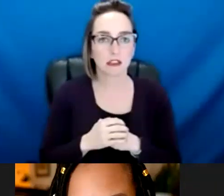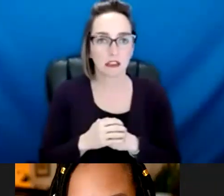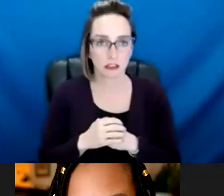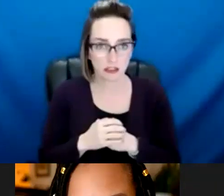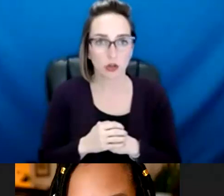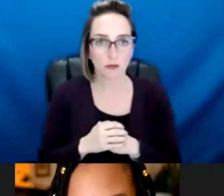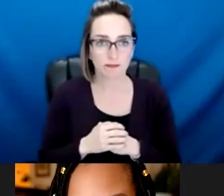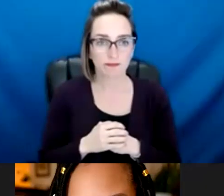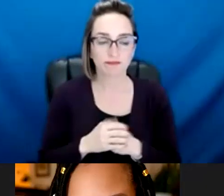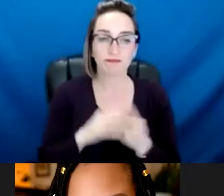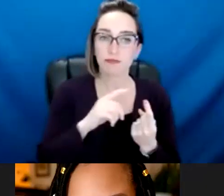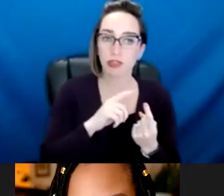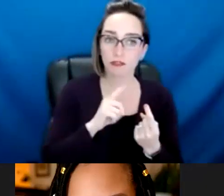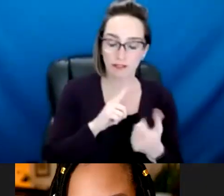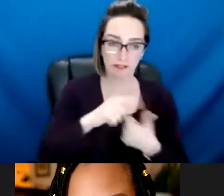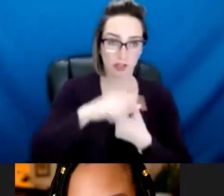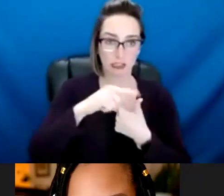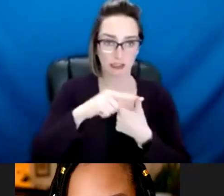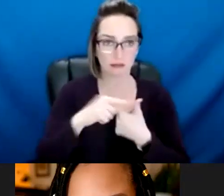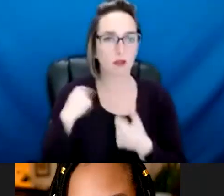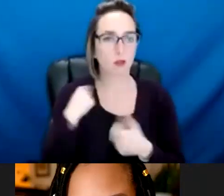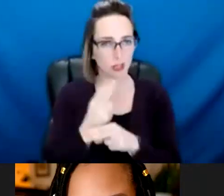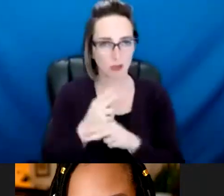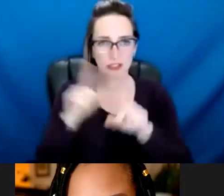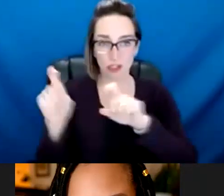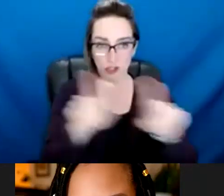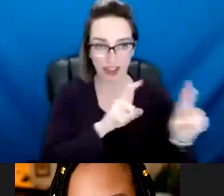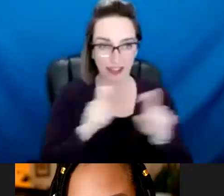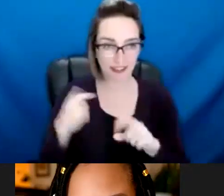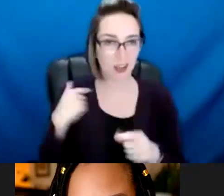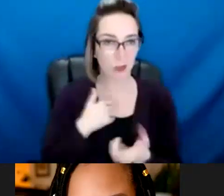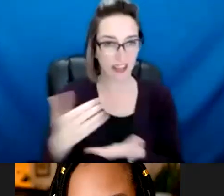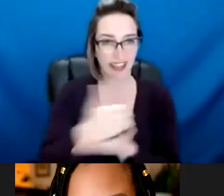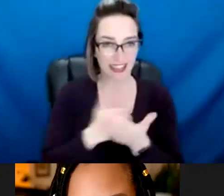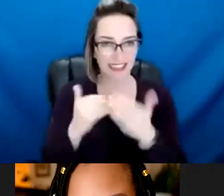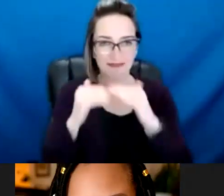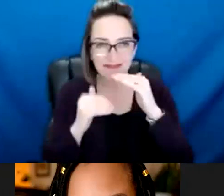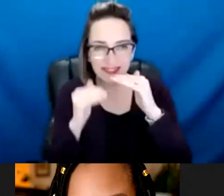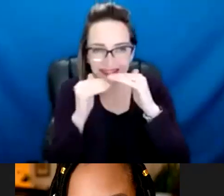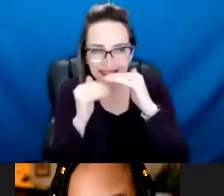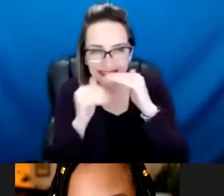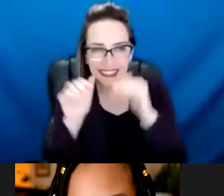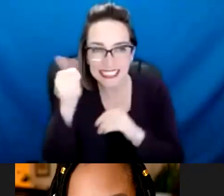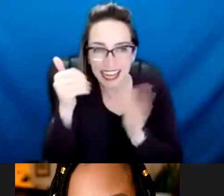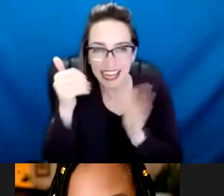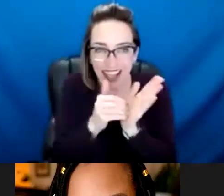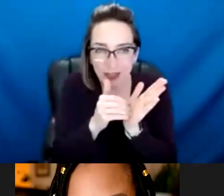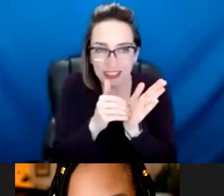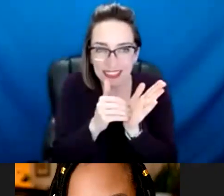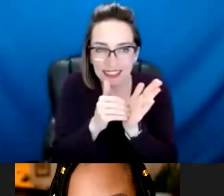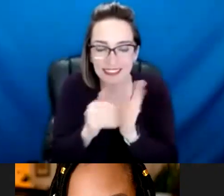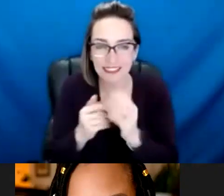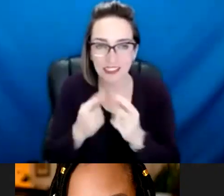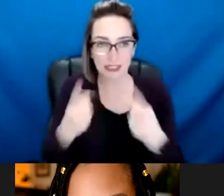was really our survey and we did collect, um, under 10,000 surveys, um, at our last poll, which was back in January.